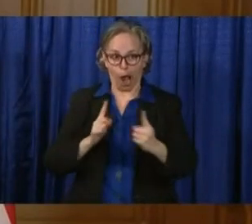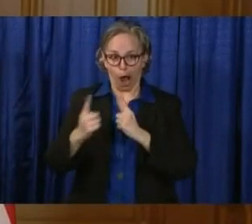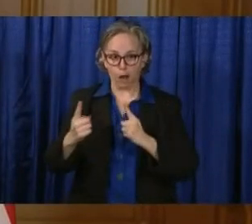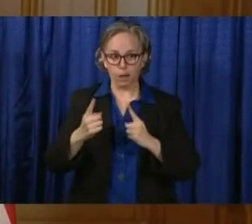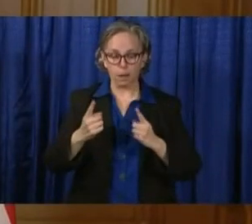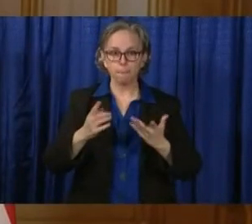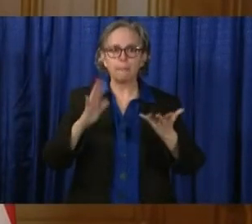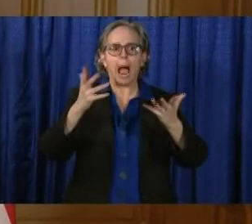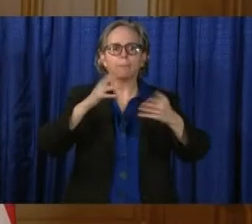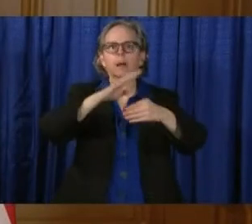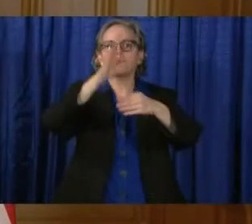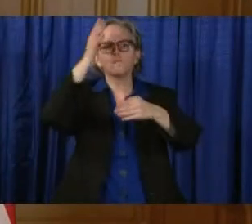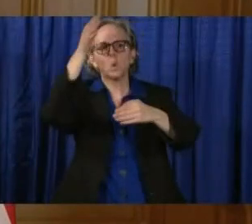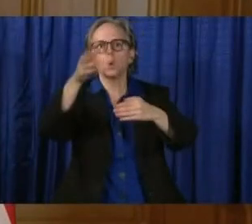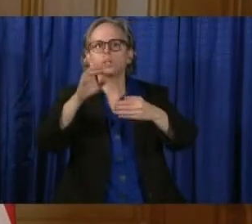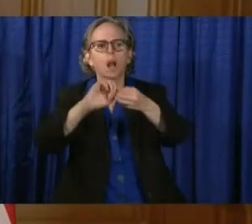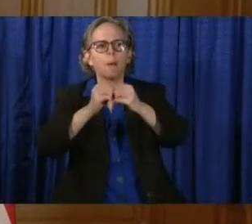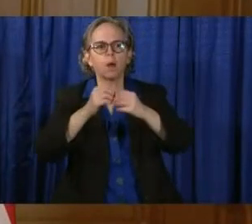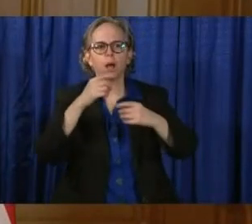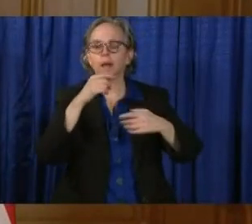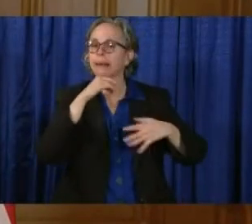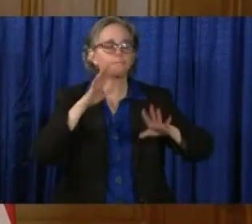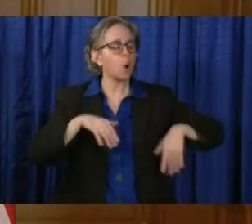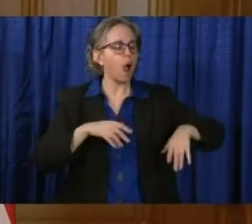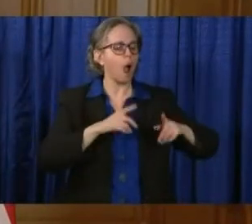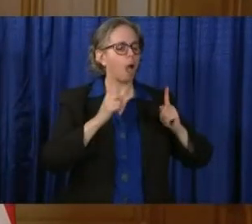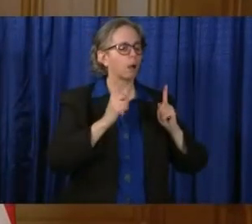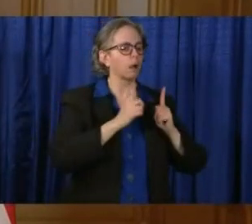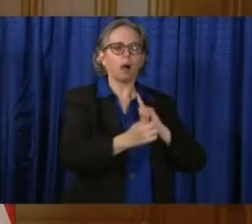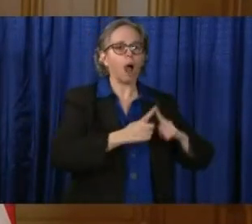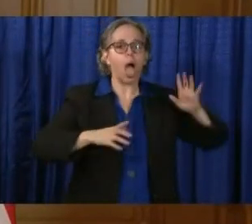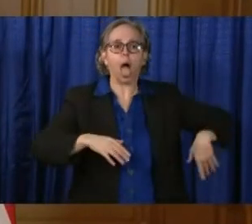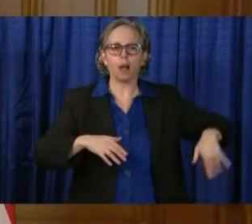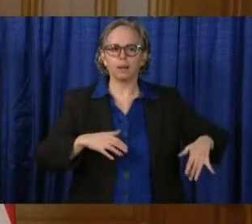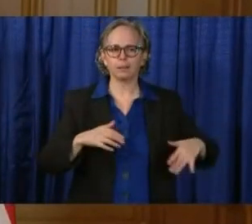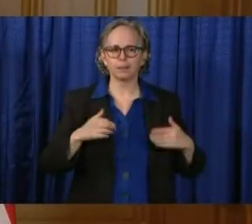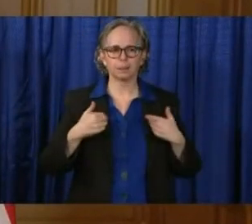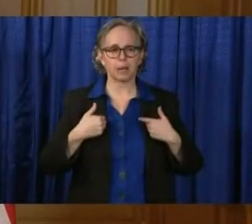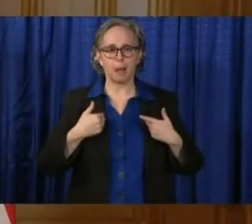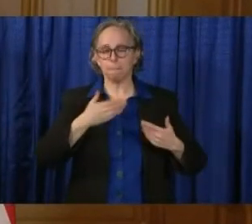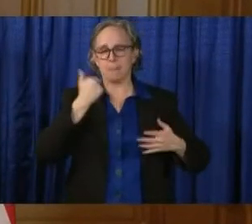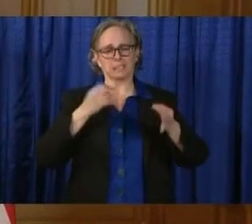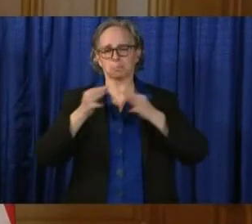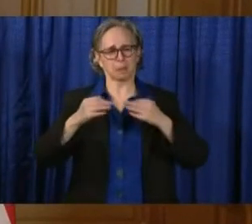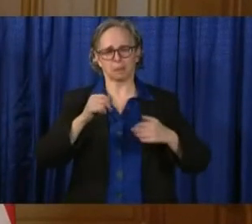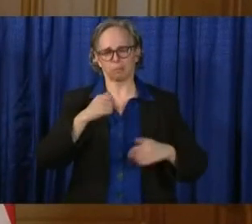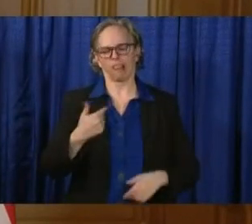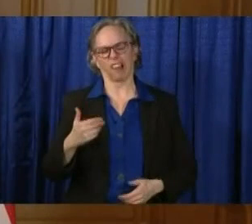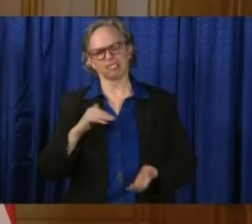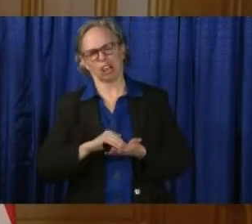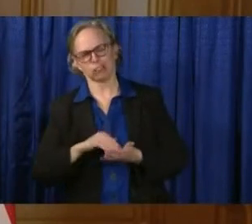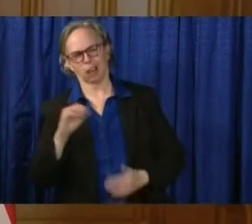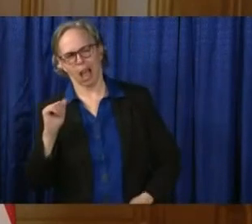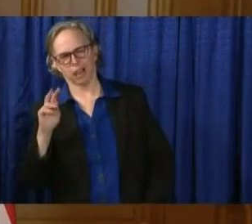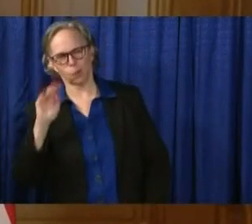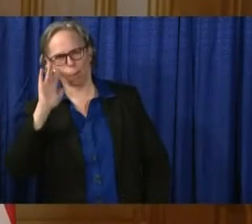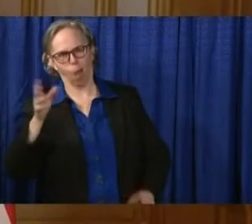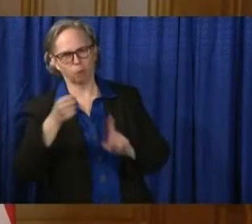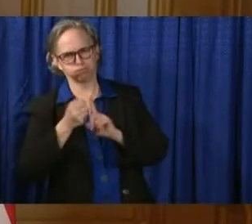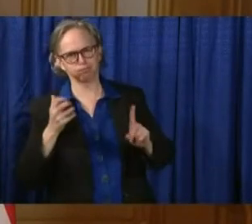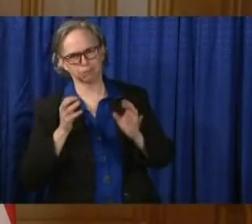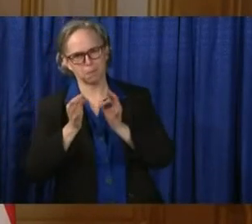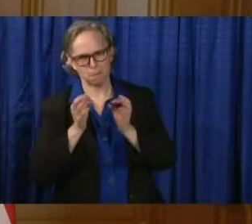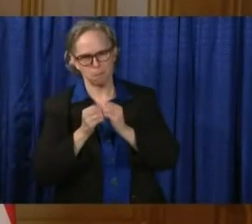that's the difference between the different modeling. Dr. Acton will go into much more detail there. But, you know,